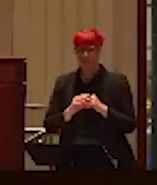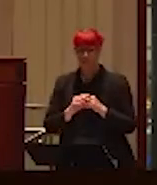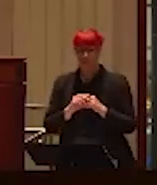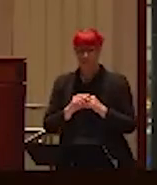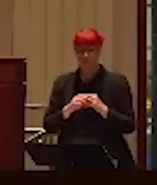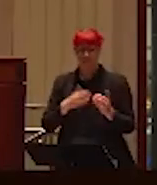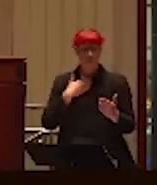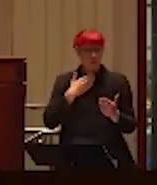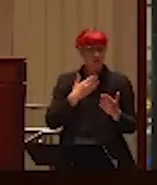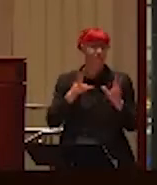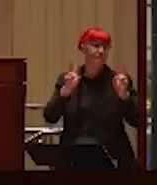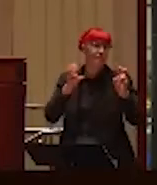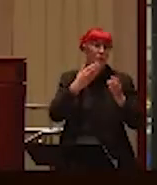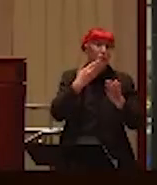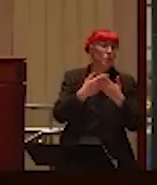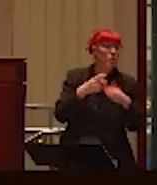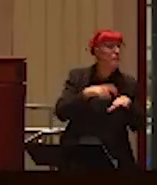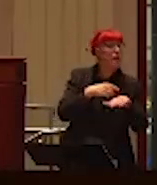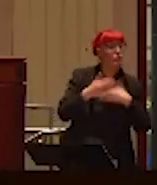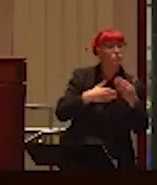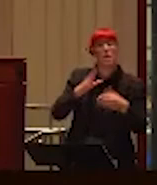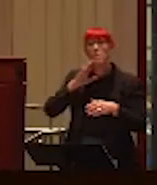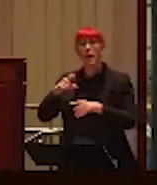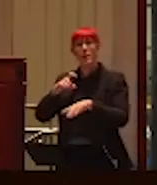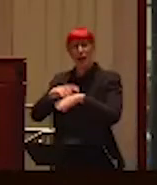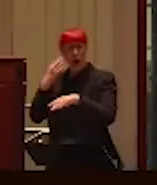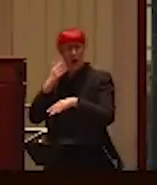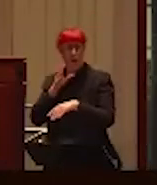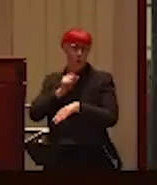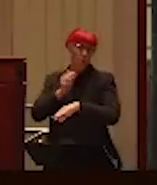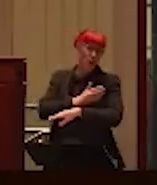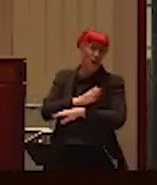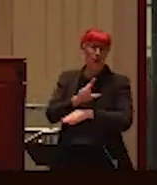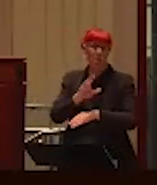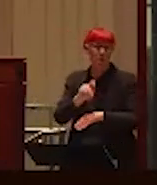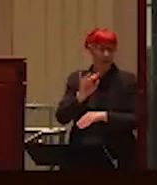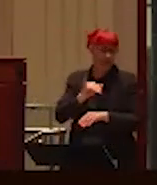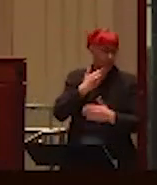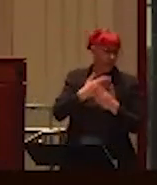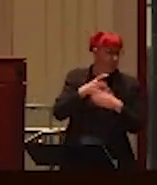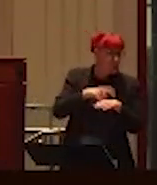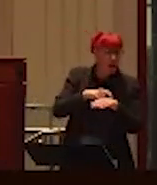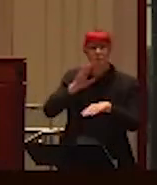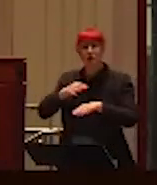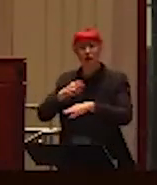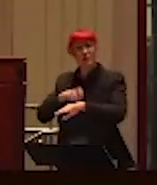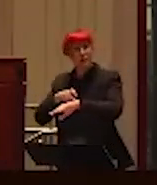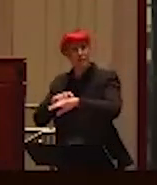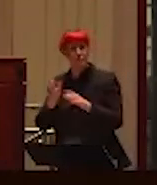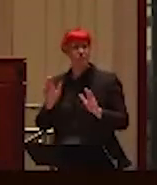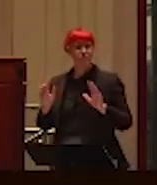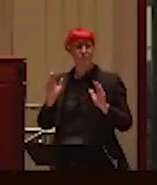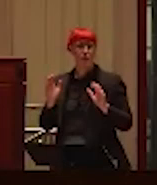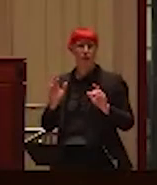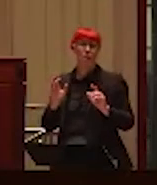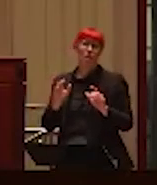times and bad times. Uh, and it's a Led Zeppelin song, but anyway, uh, good times and bad times. Um, and 95,